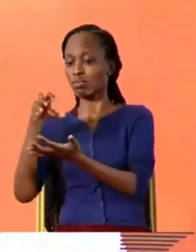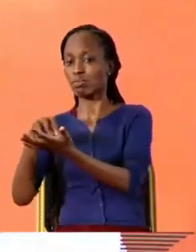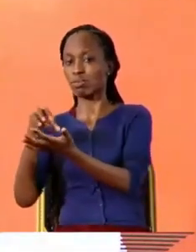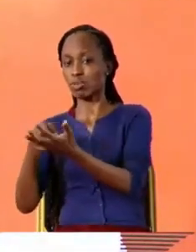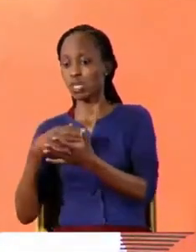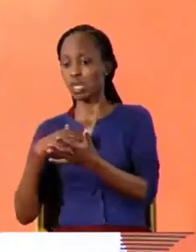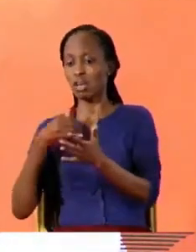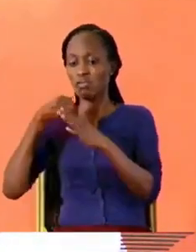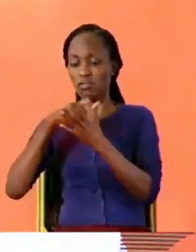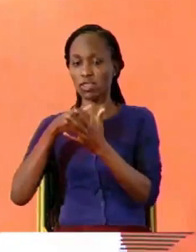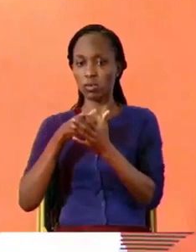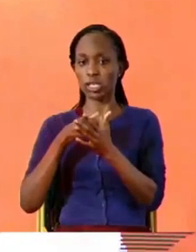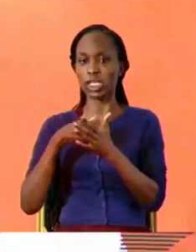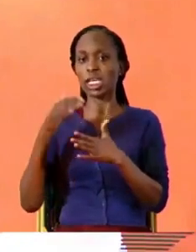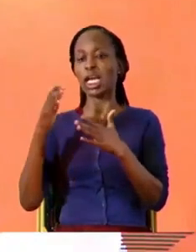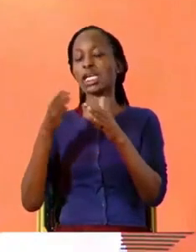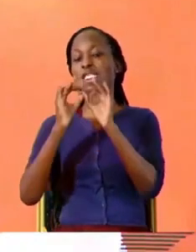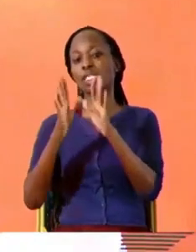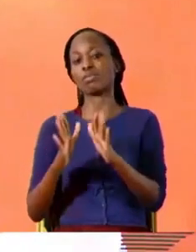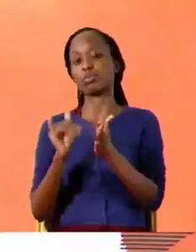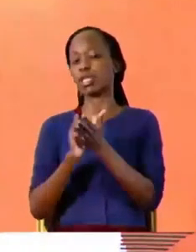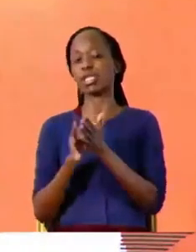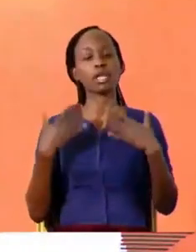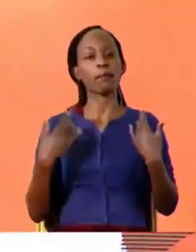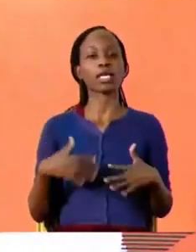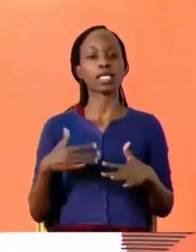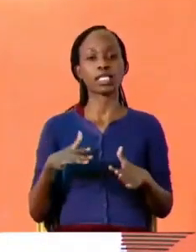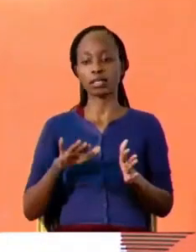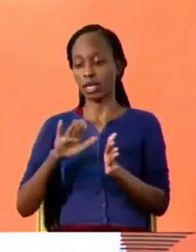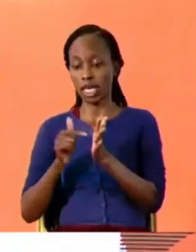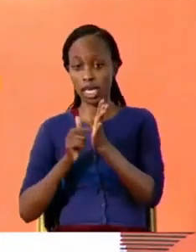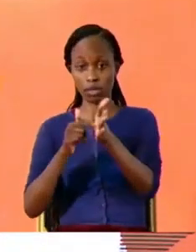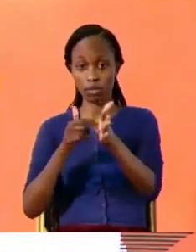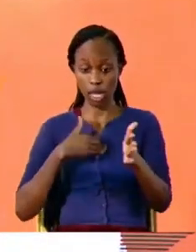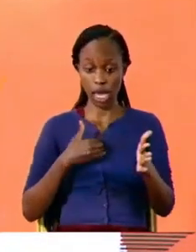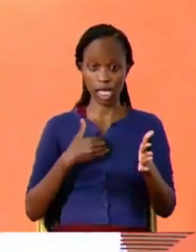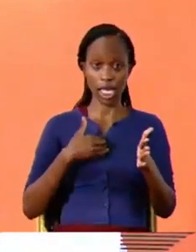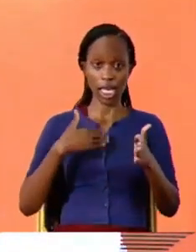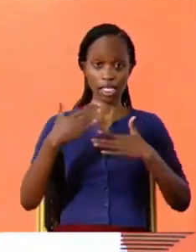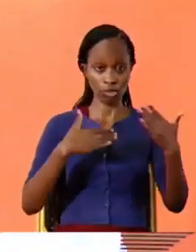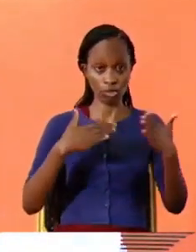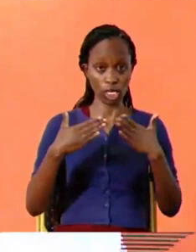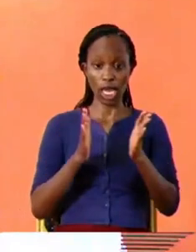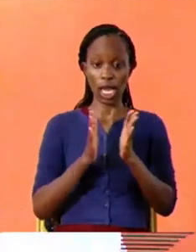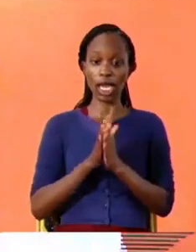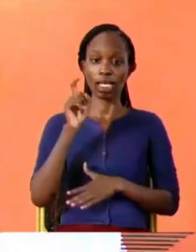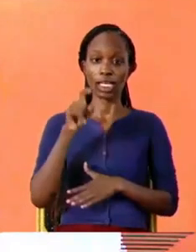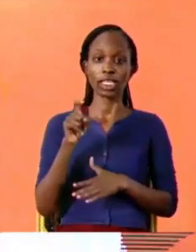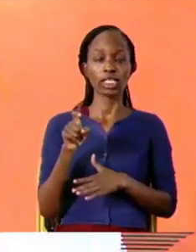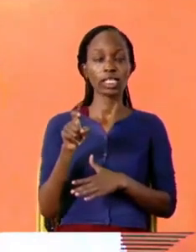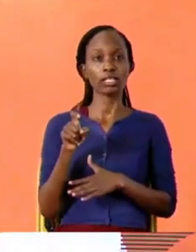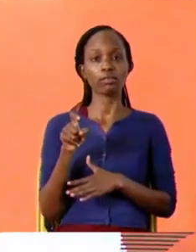absolutely phenomenal now supposing I had a story though and I needed to bring